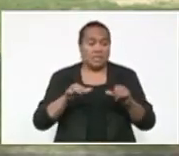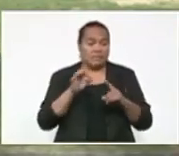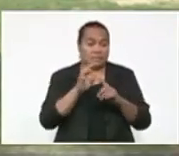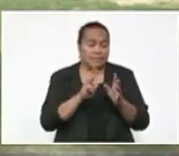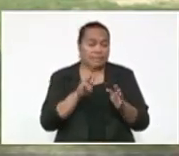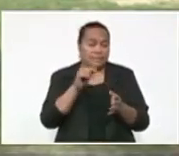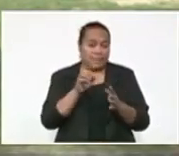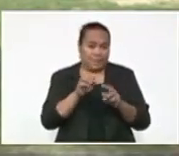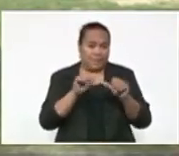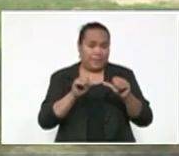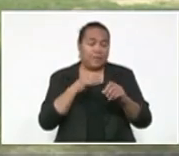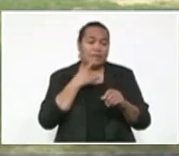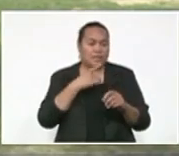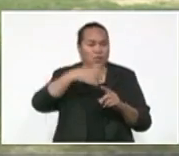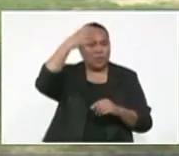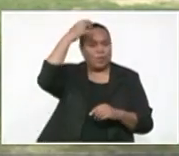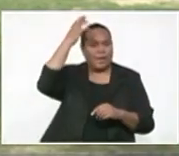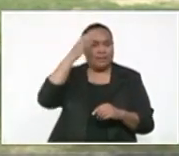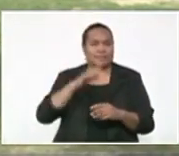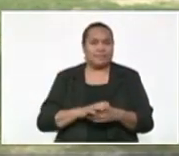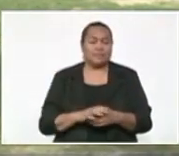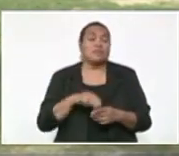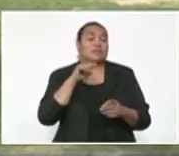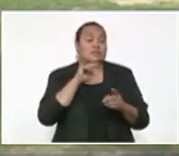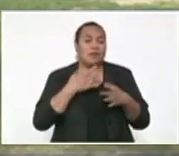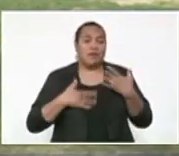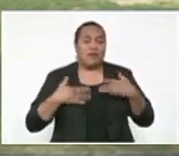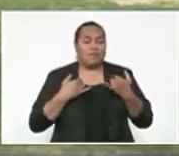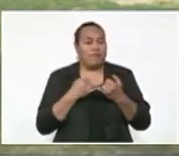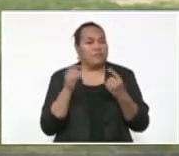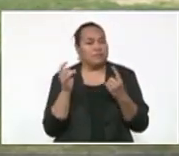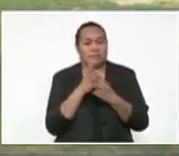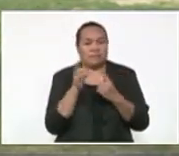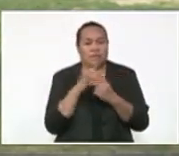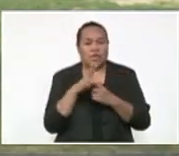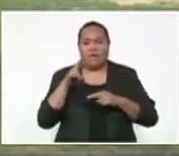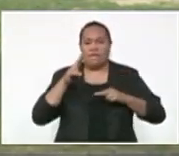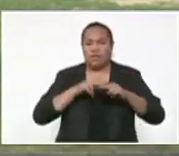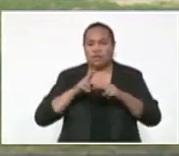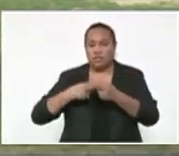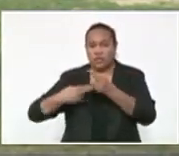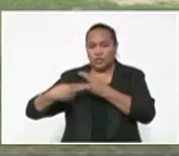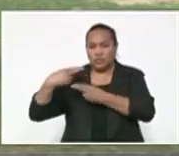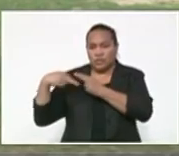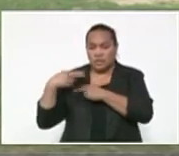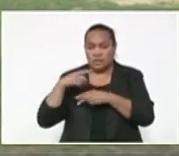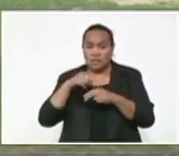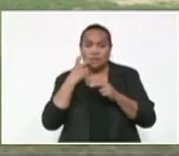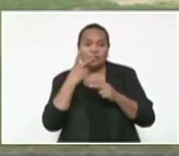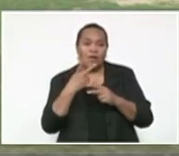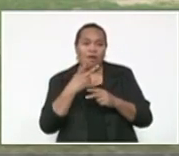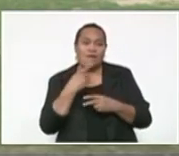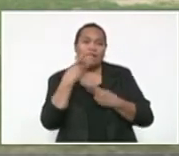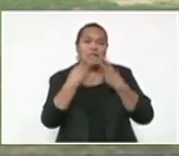says Her Majesty Queen Elizabeth II led a life that was instrumental in Fiji's history. A history that saw her visit our